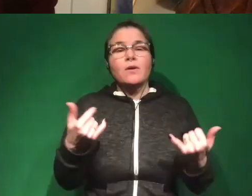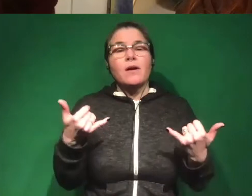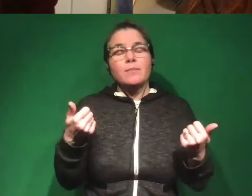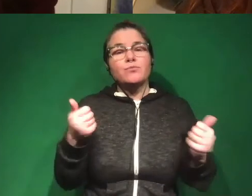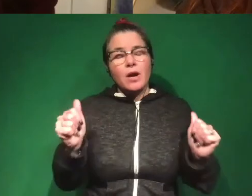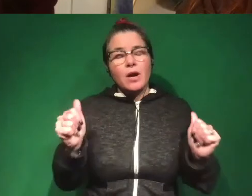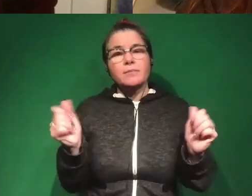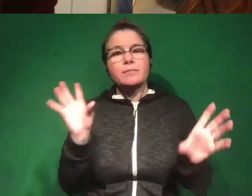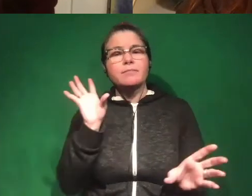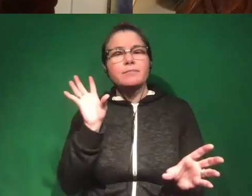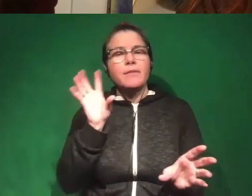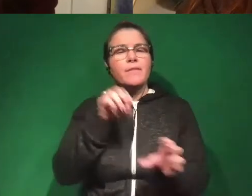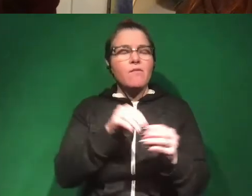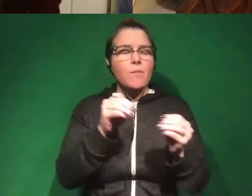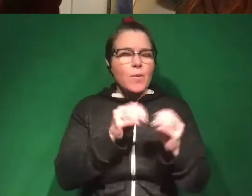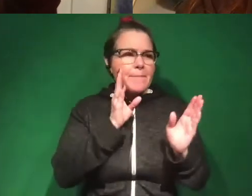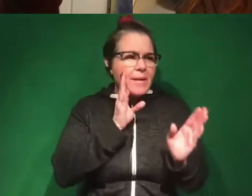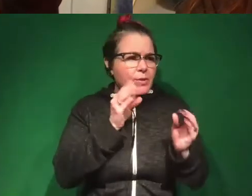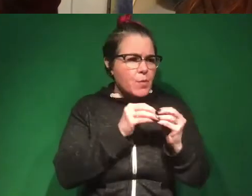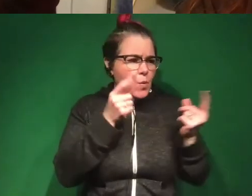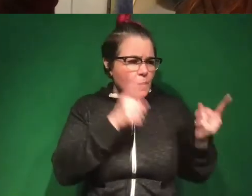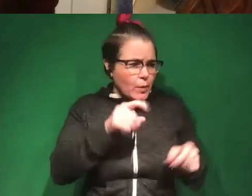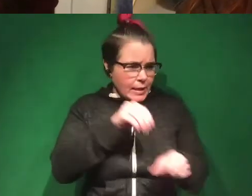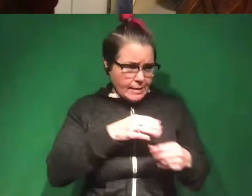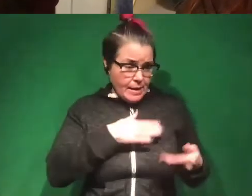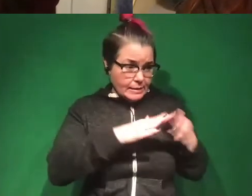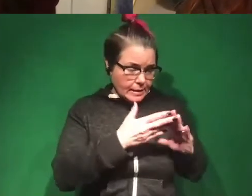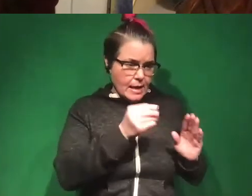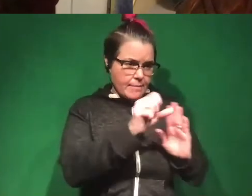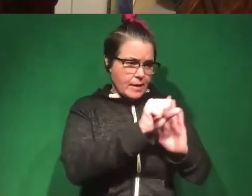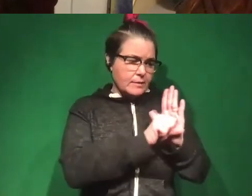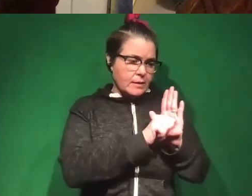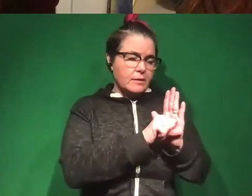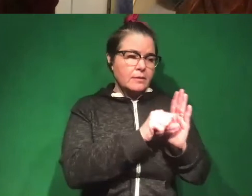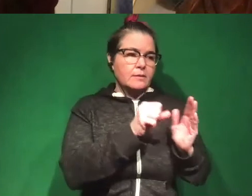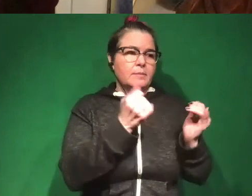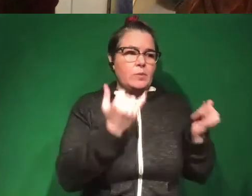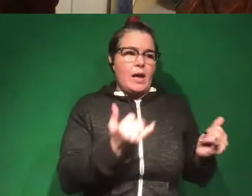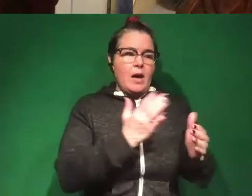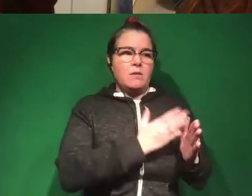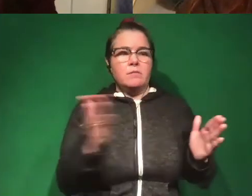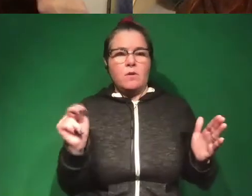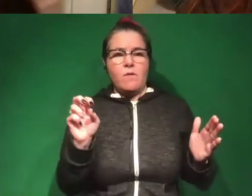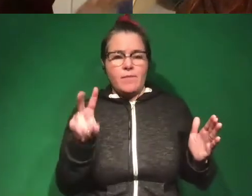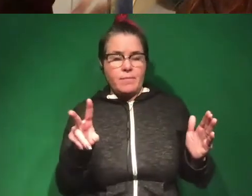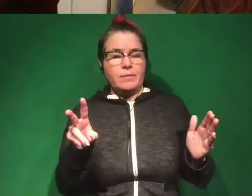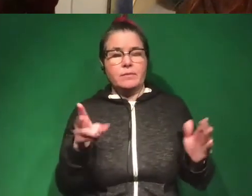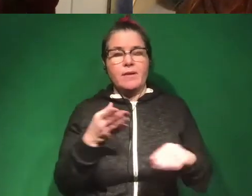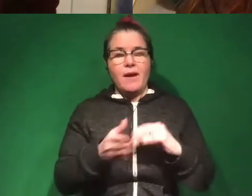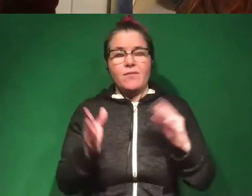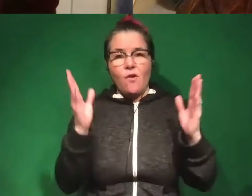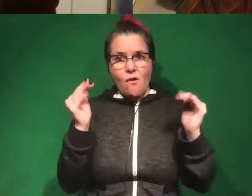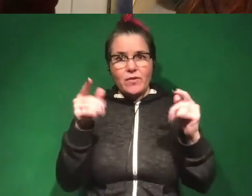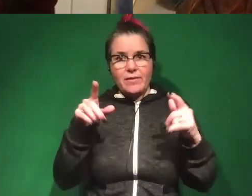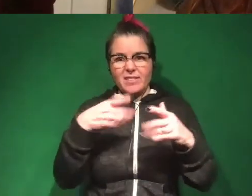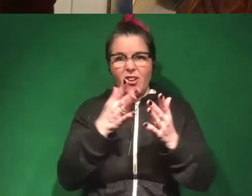to pay attention to what's going on both in my city and in my state, uh, between now and November after hopefully all of this